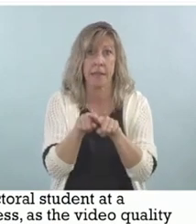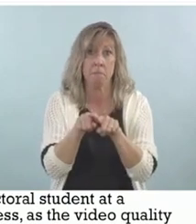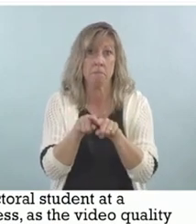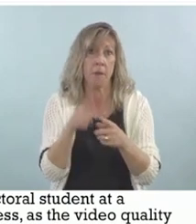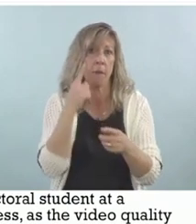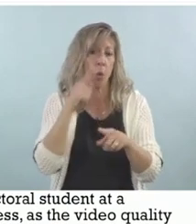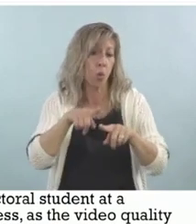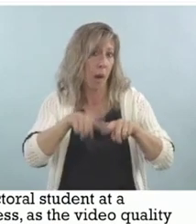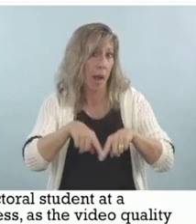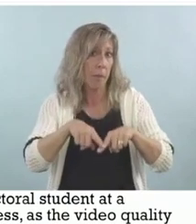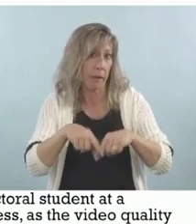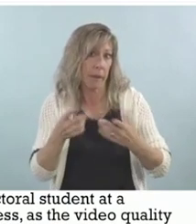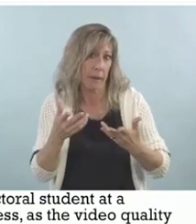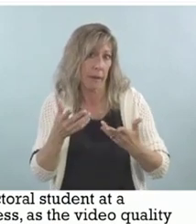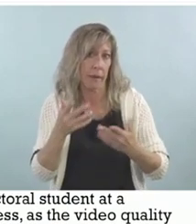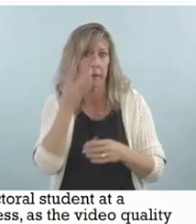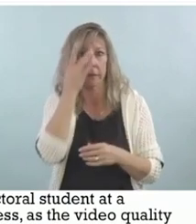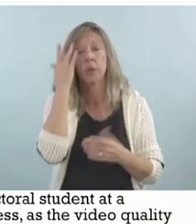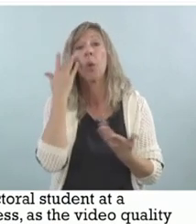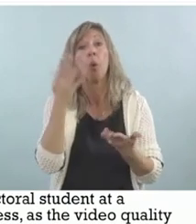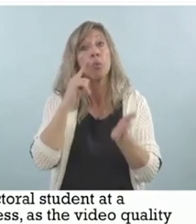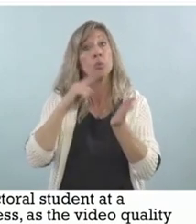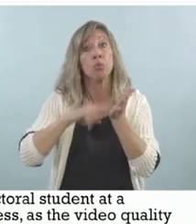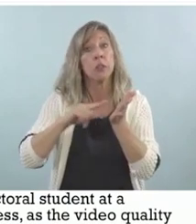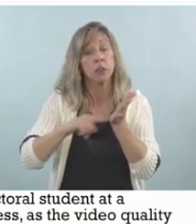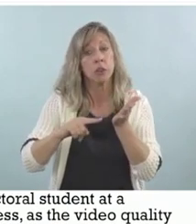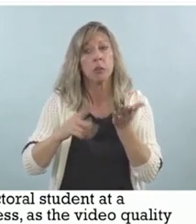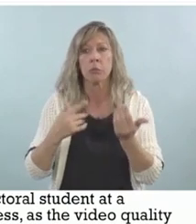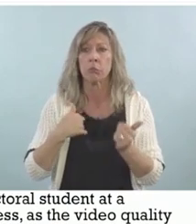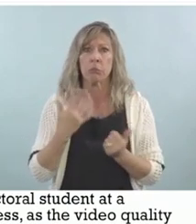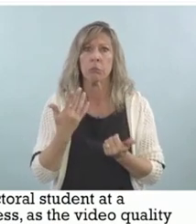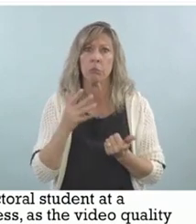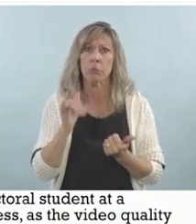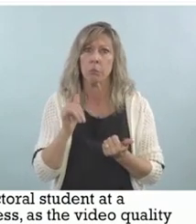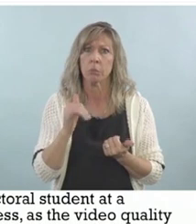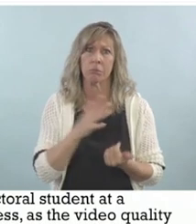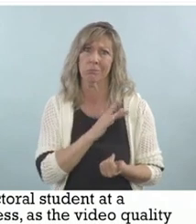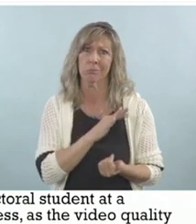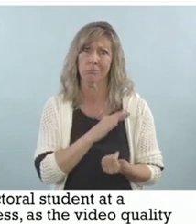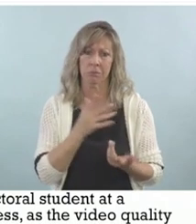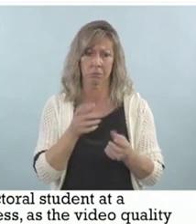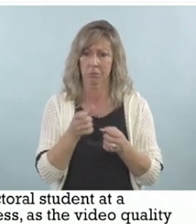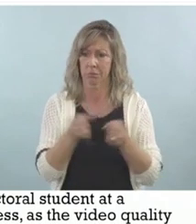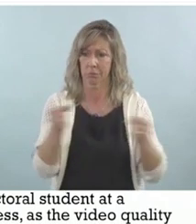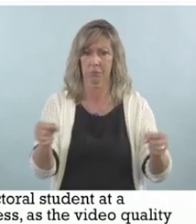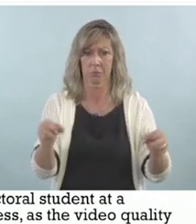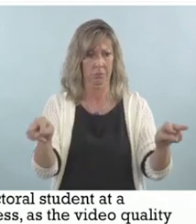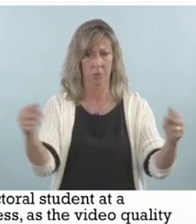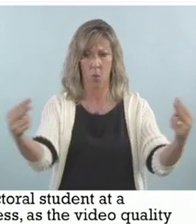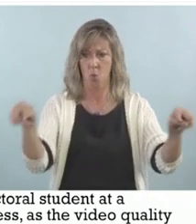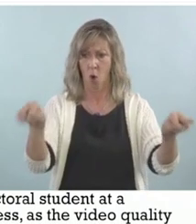research is for two independent people to look at these videos and say, this interpretation is spot on.